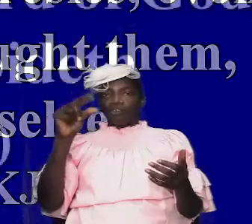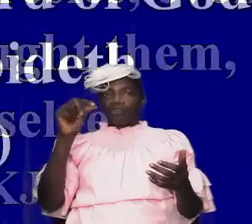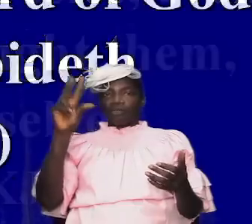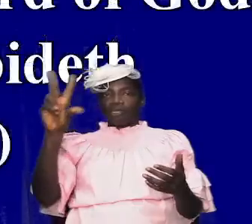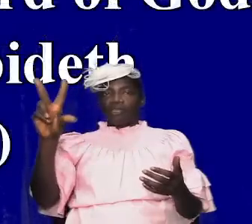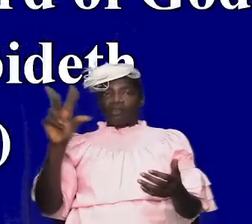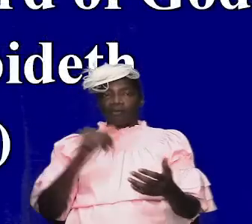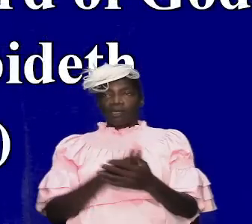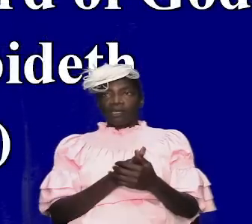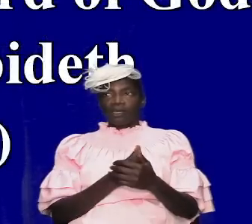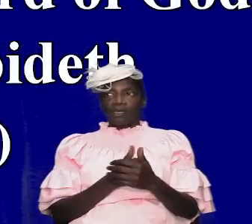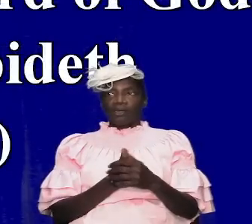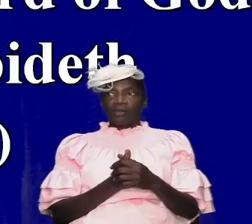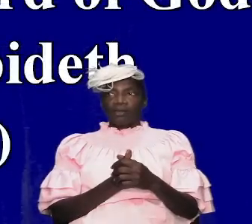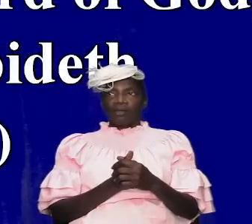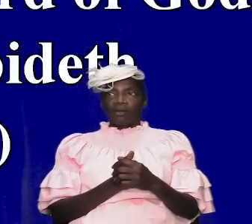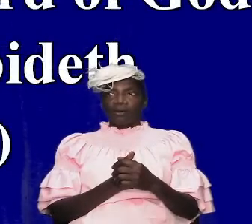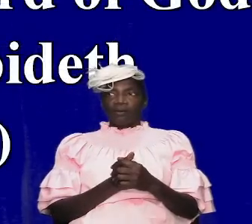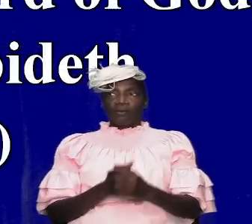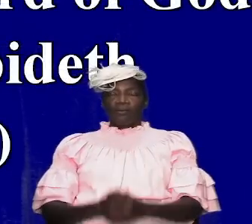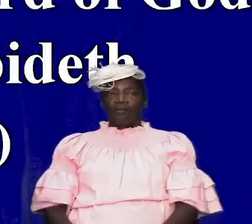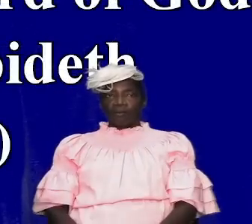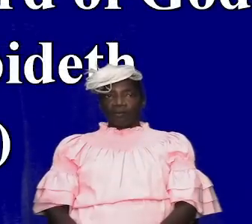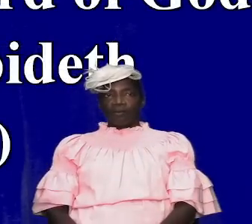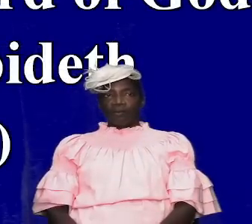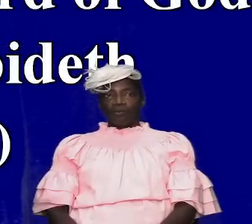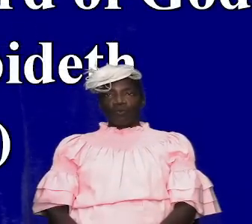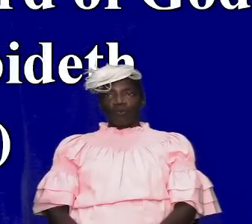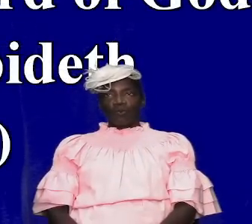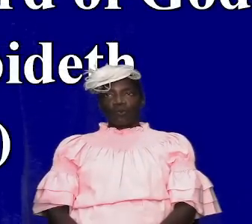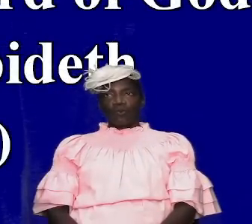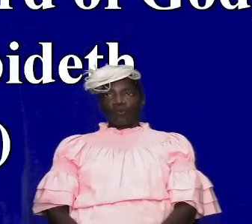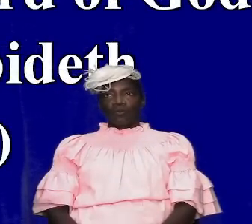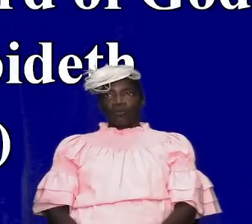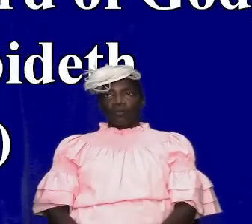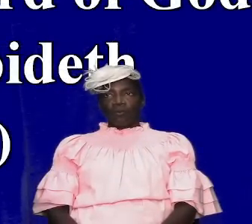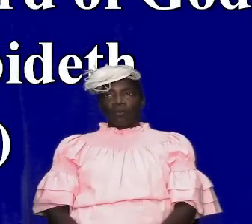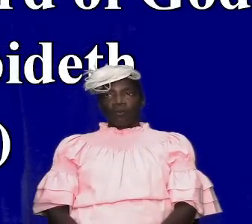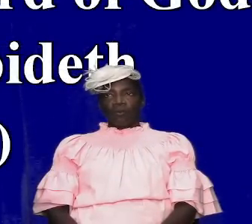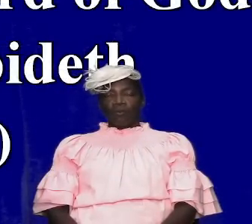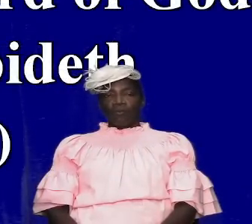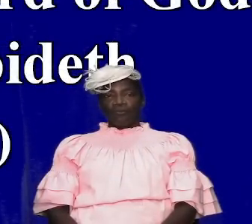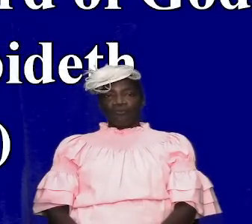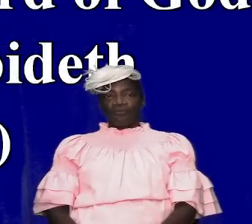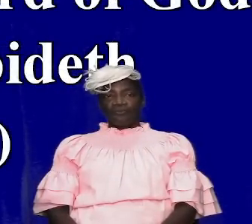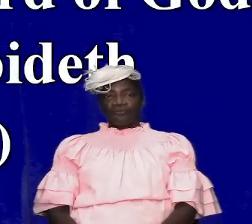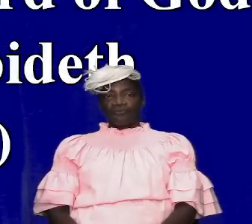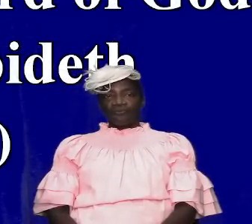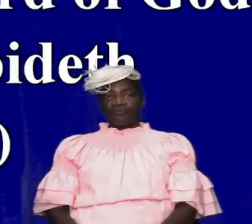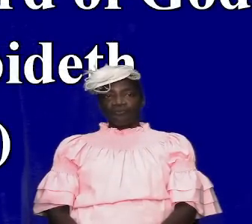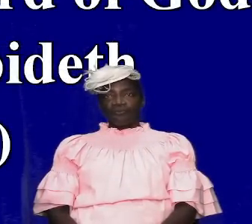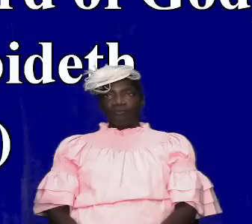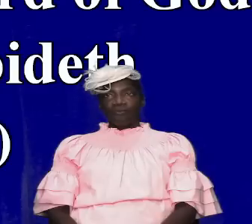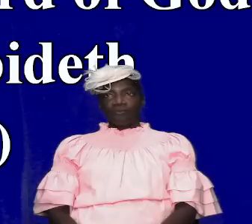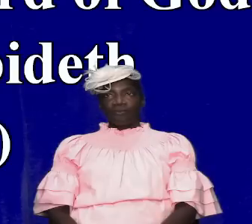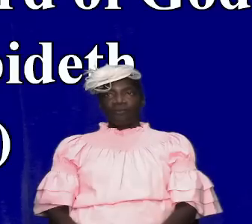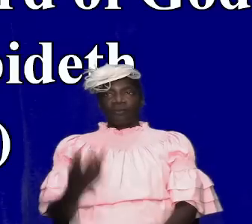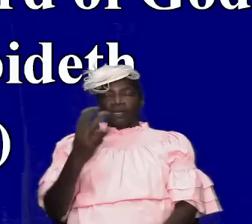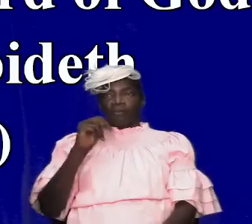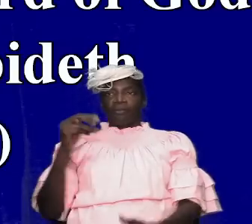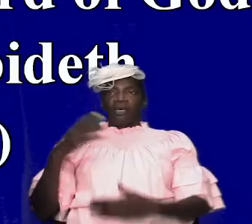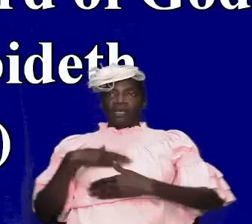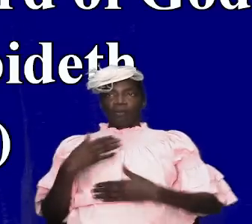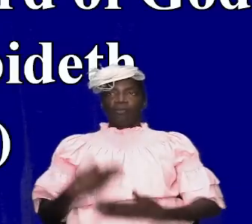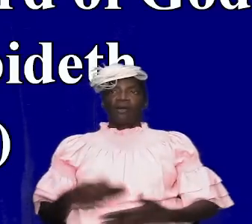i think i will close off that section this section with that scripture first peter uh one and verse 23 being